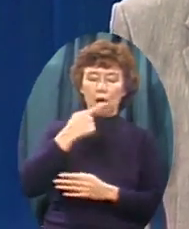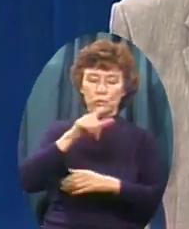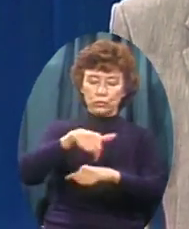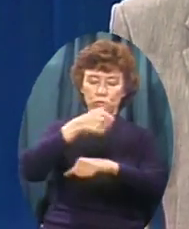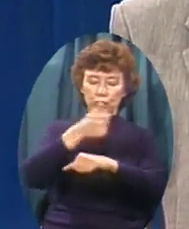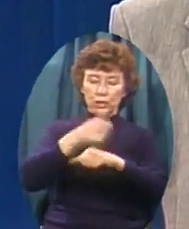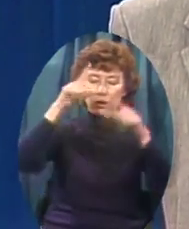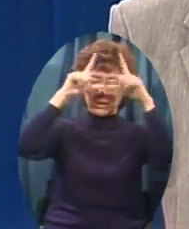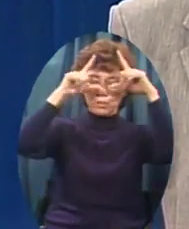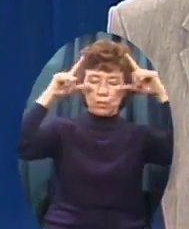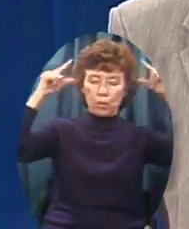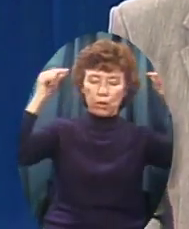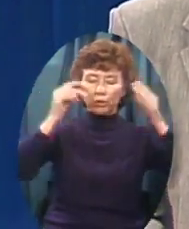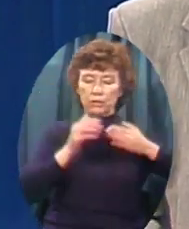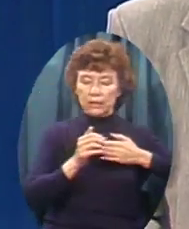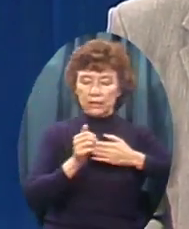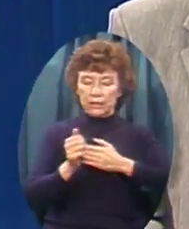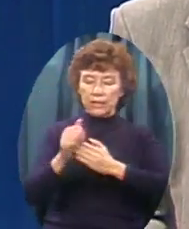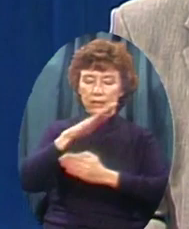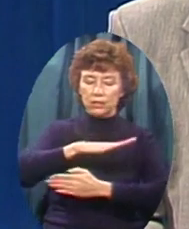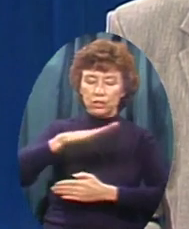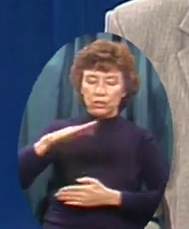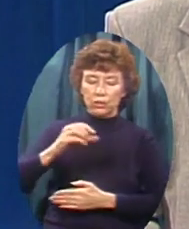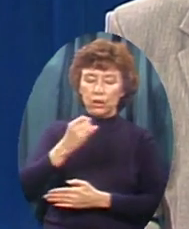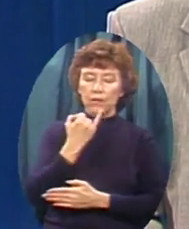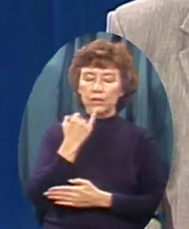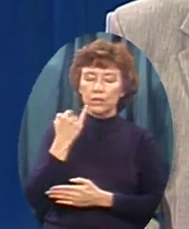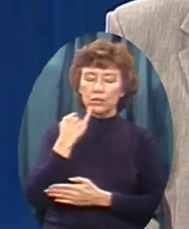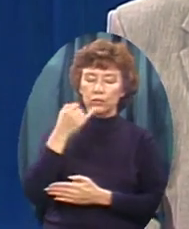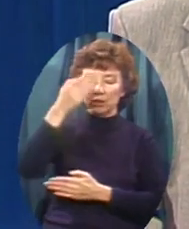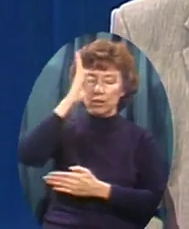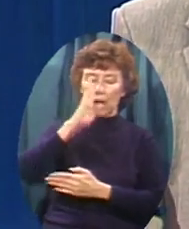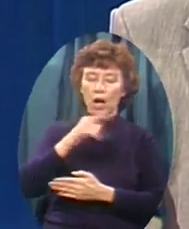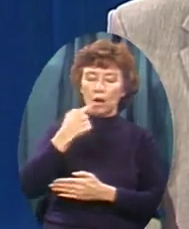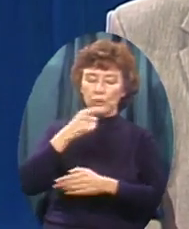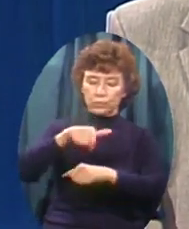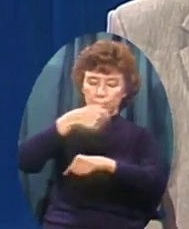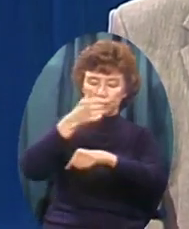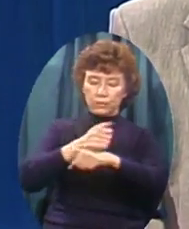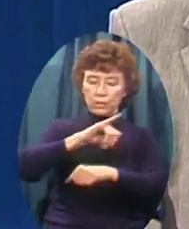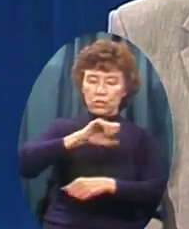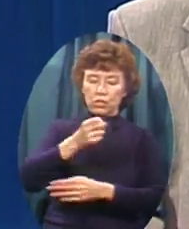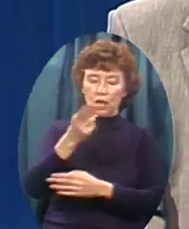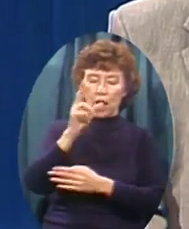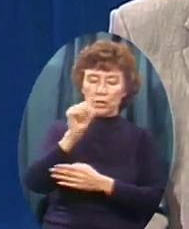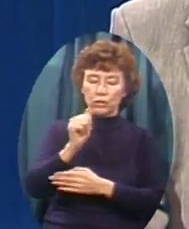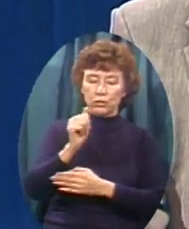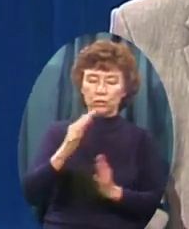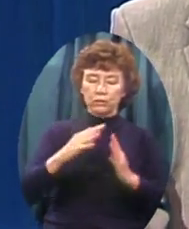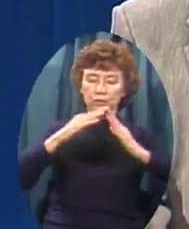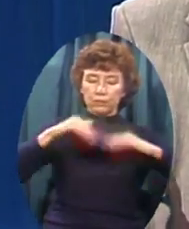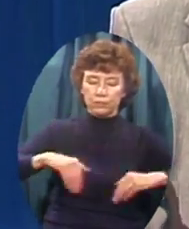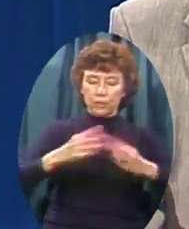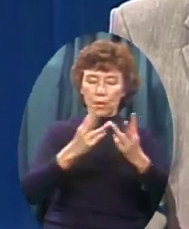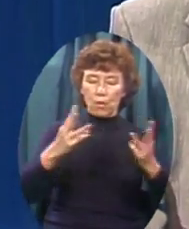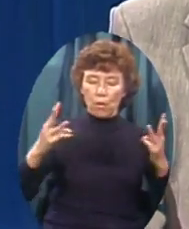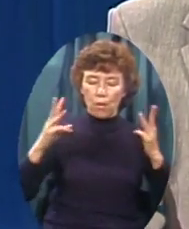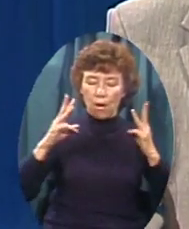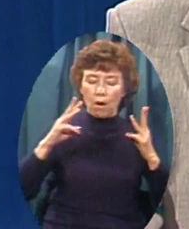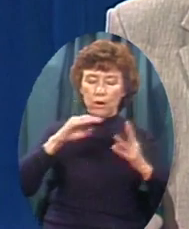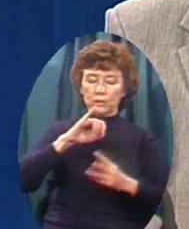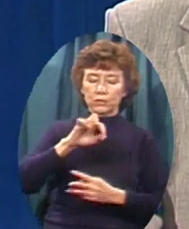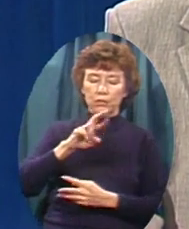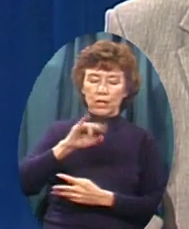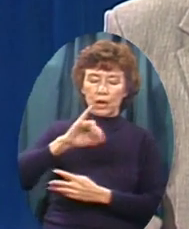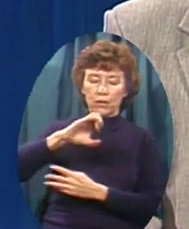the children of Israel The God who raised up Joshua To bring down the walls of Jericho The God who raised up David To be king of